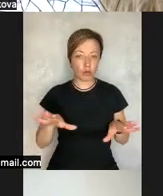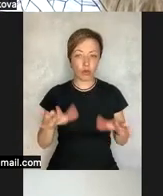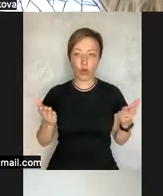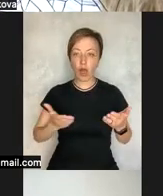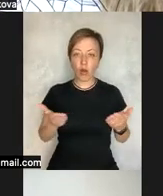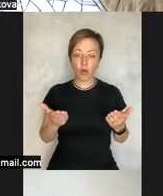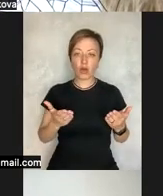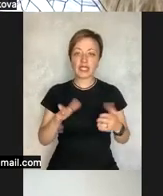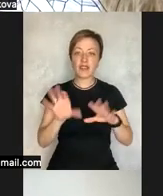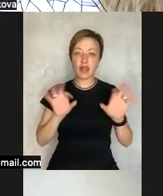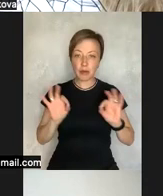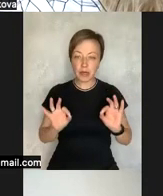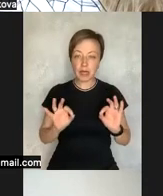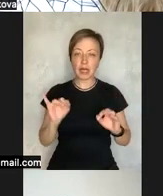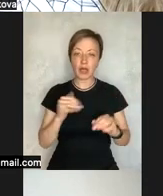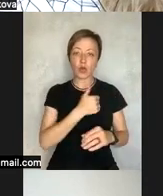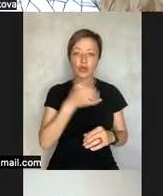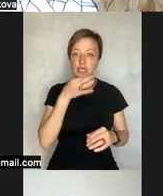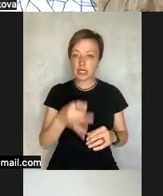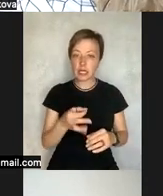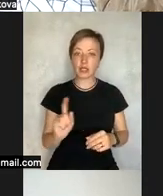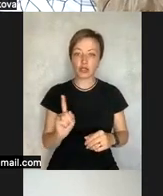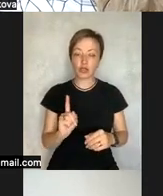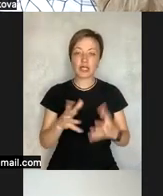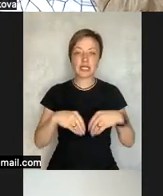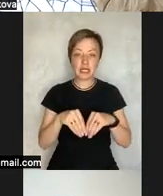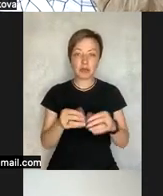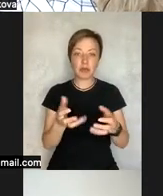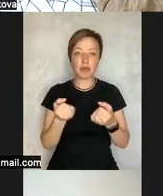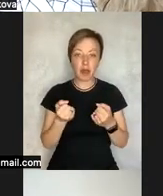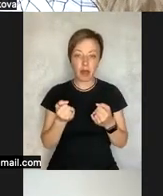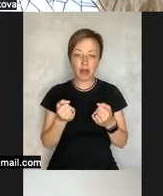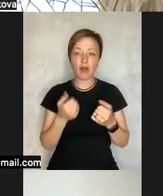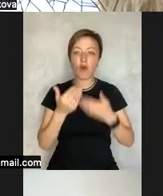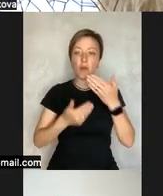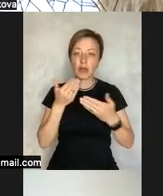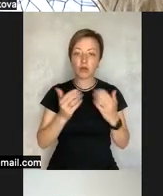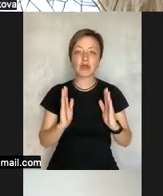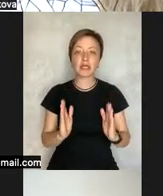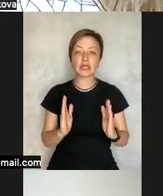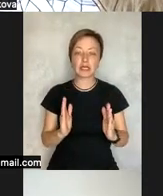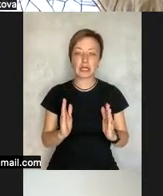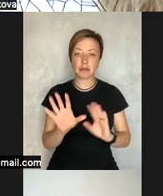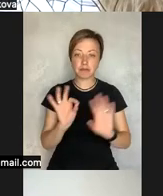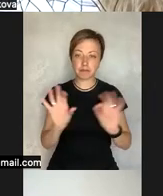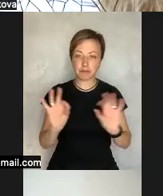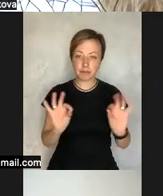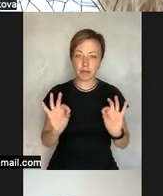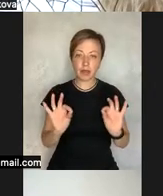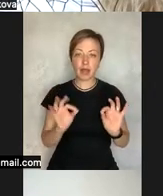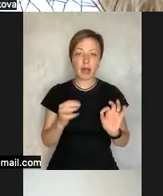one hand we did not have the specific sample and we were selecting the